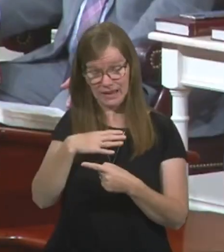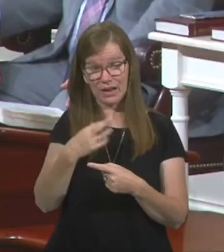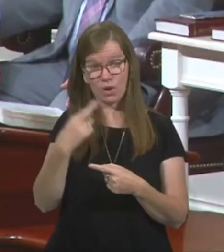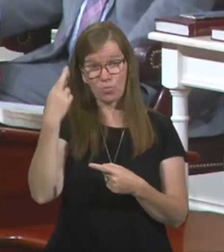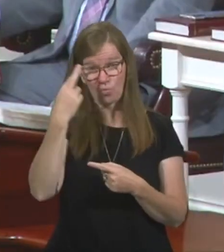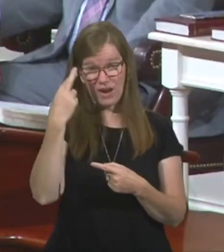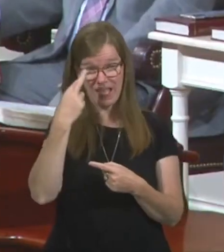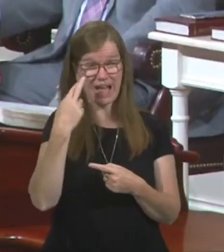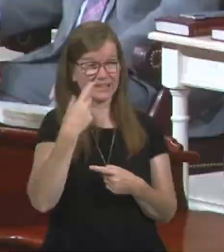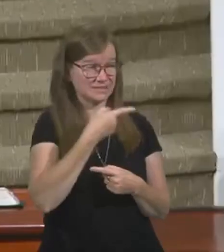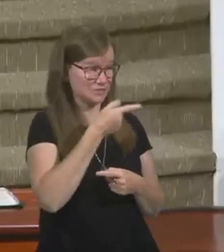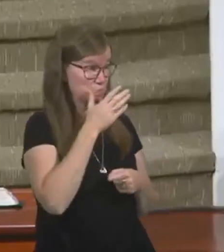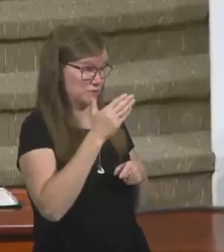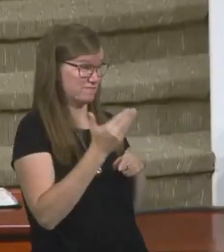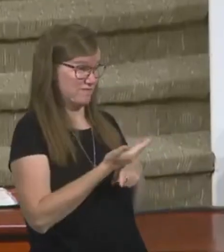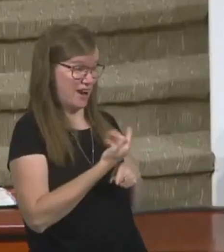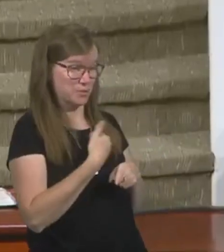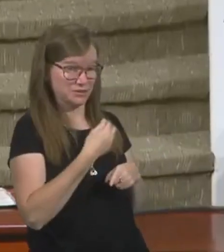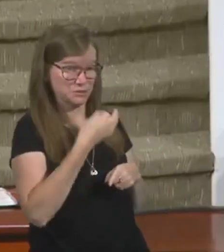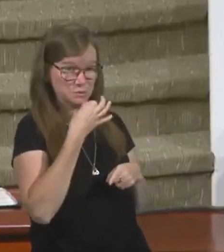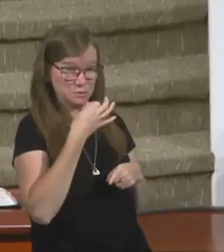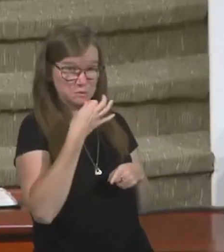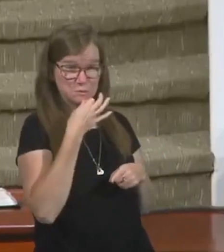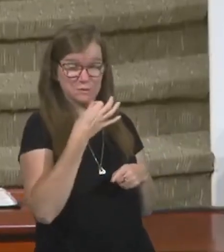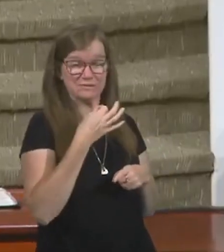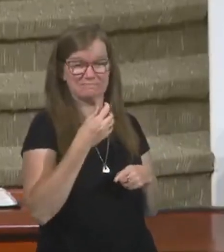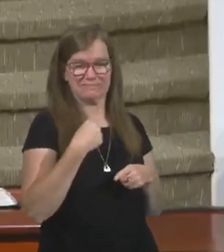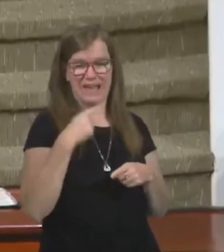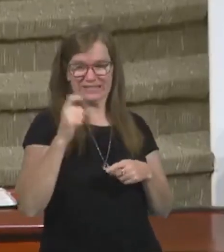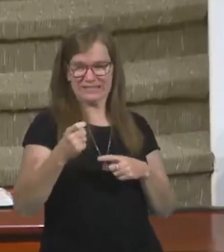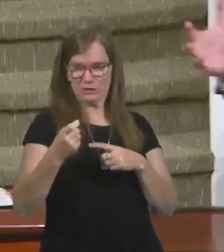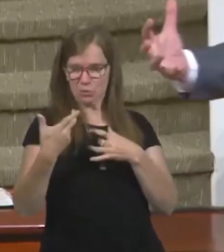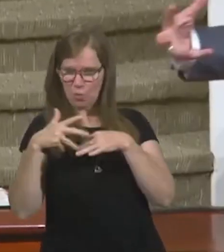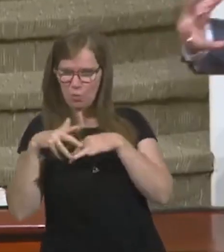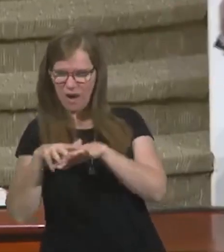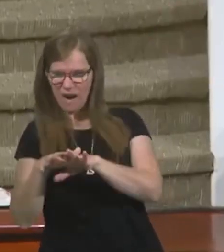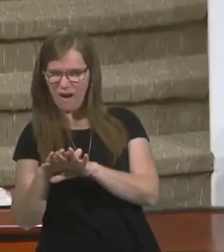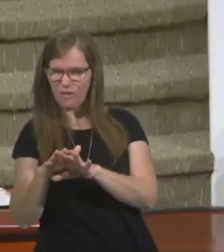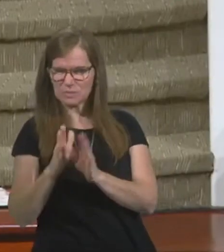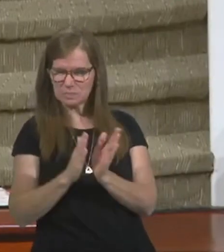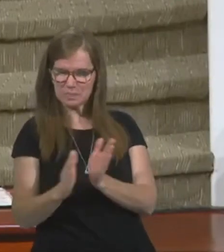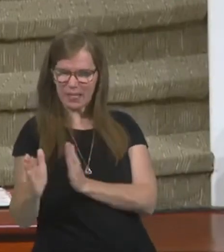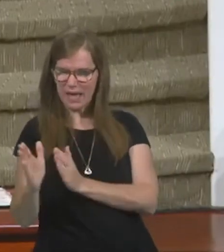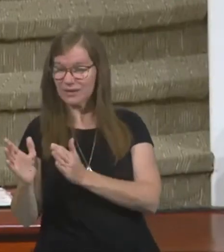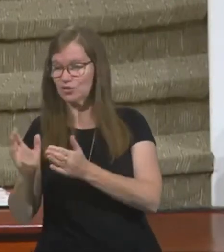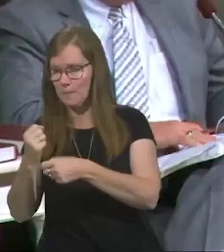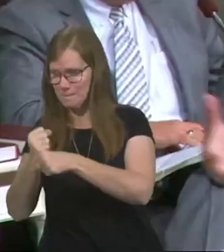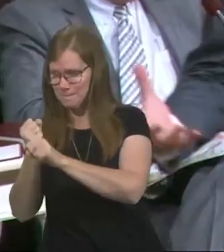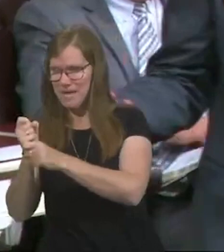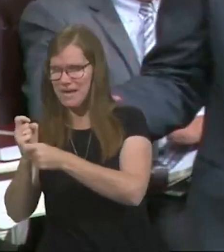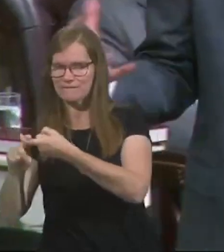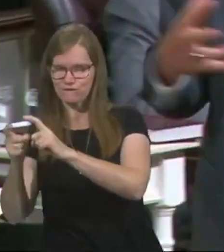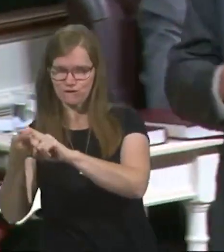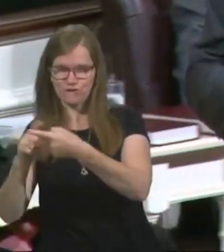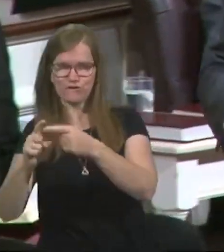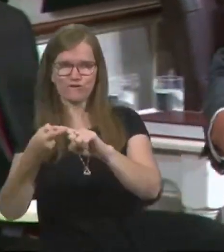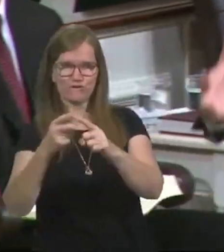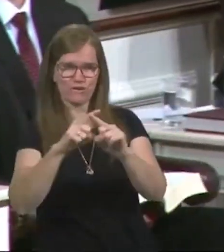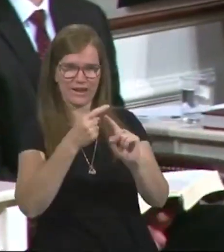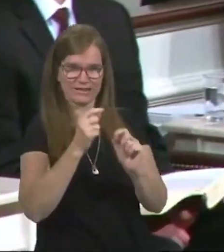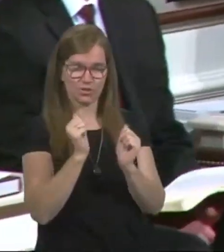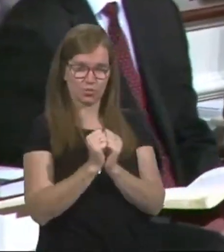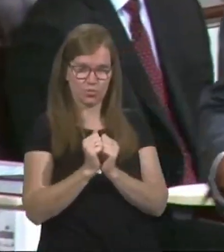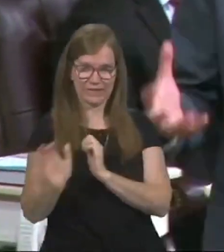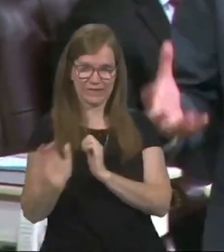that he's going to get canned, and pretty soon he's going to have to make arrangements. And so he goes out and makes friends with the ability,